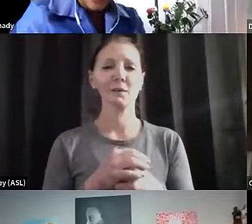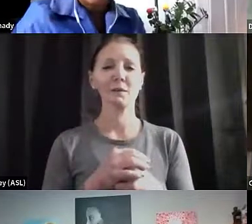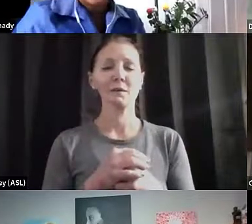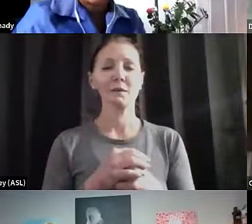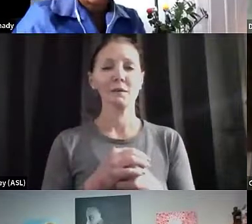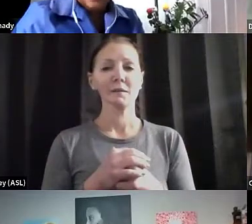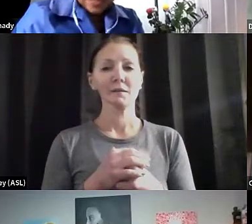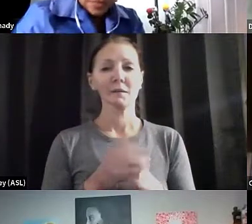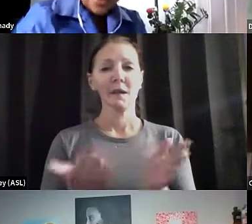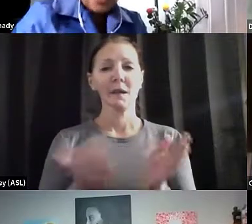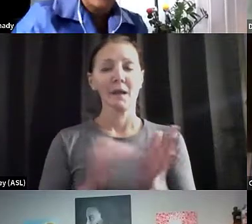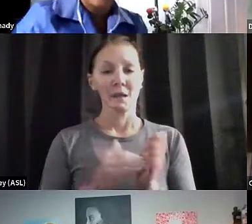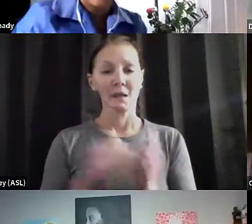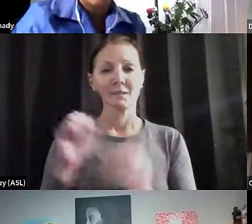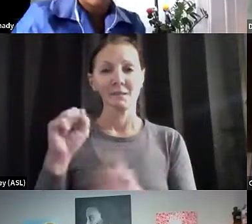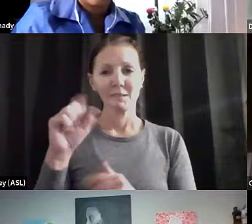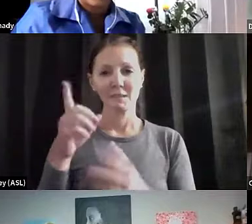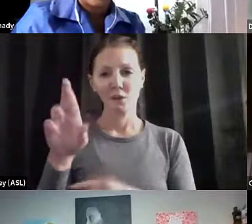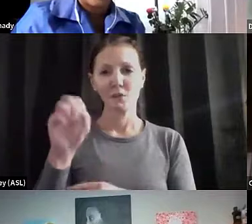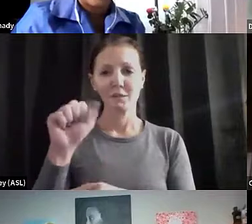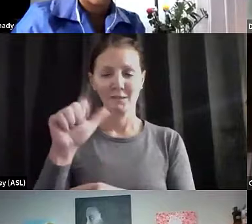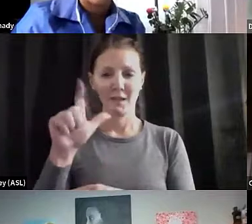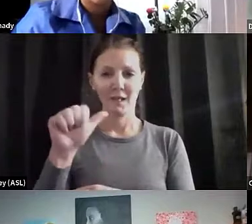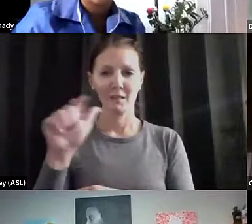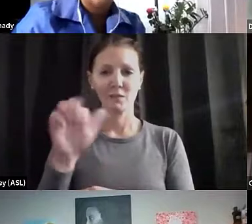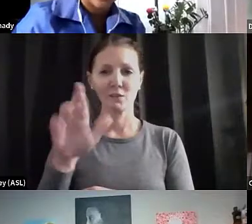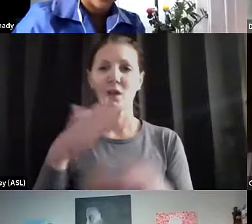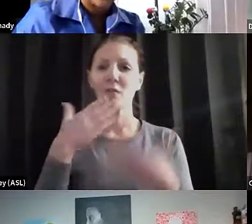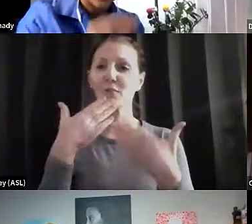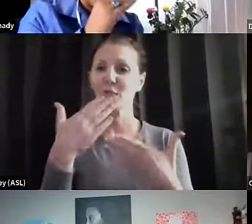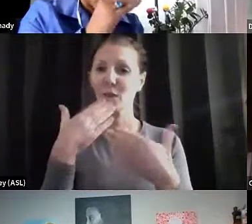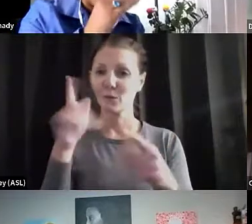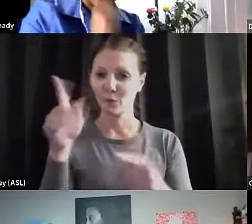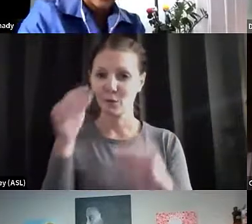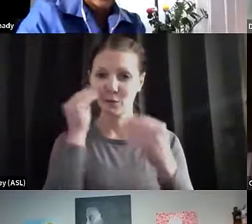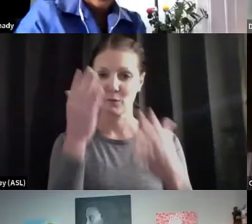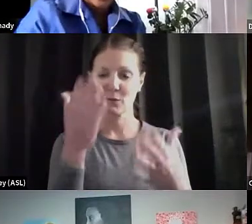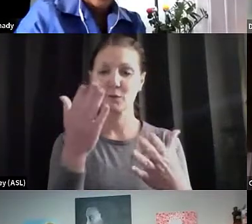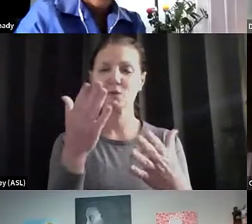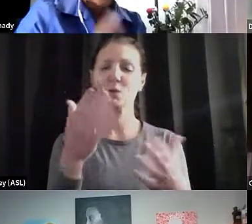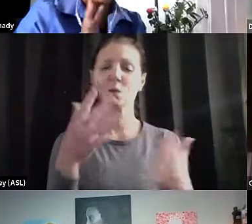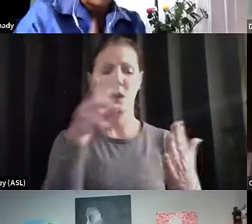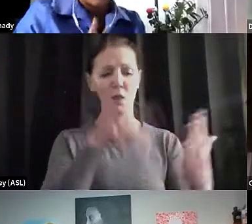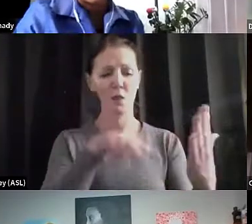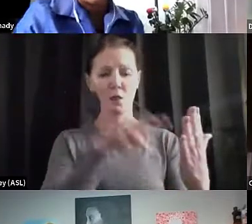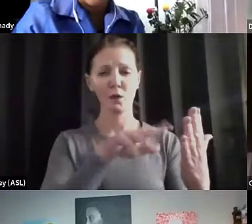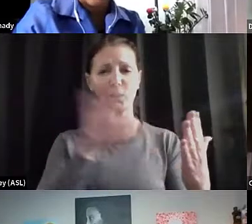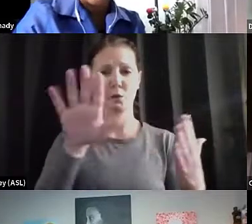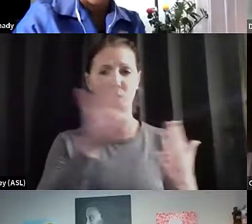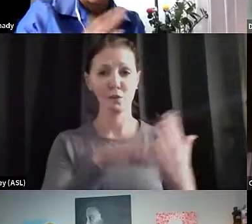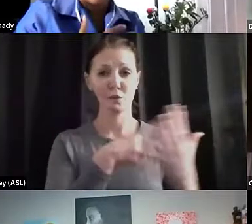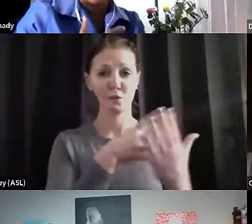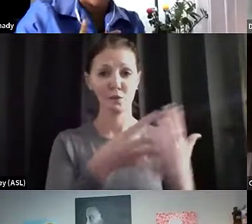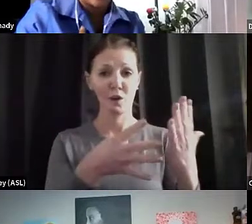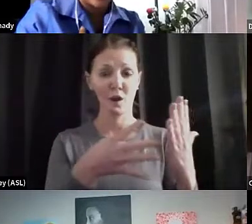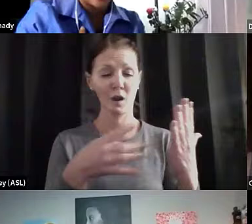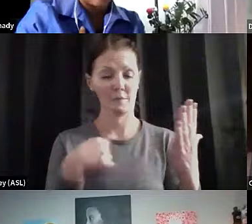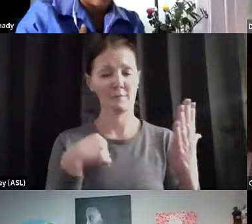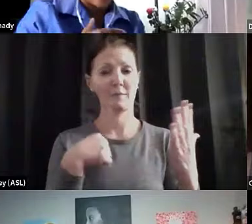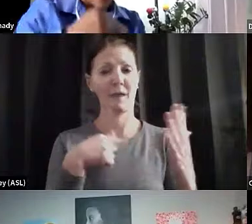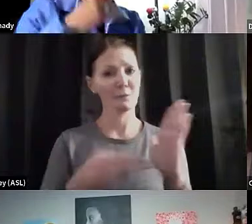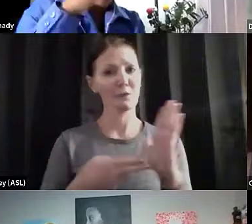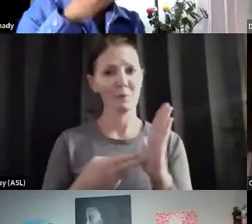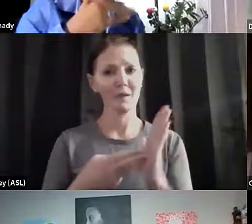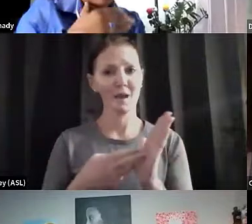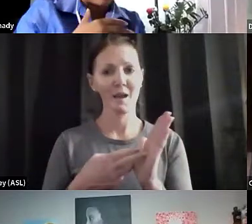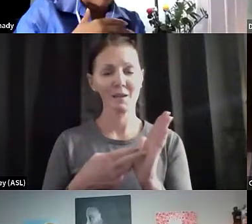again, Dr. Salazar, thank you so much for that information. And as I was looking at your charts, I have to be very honest, my, my,